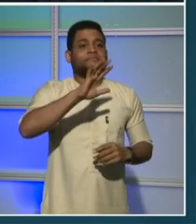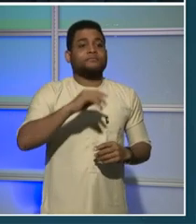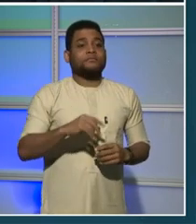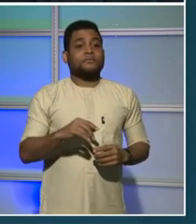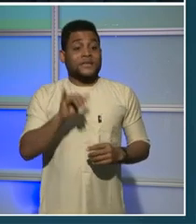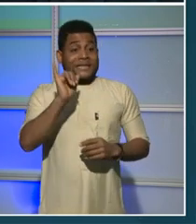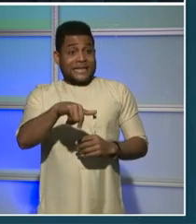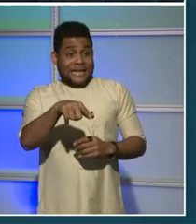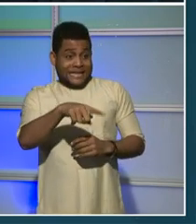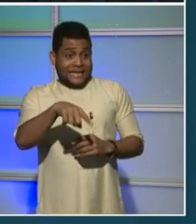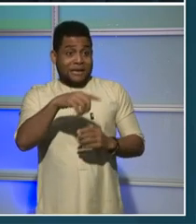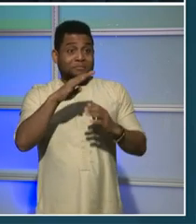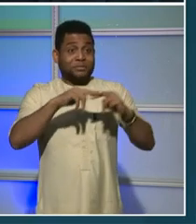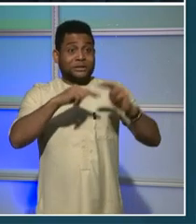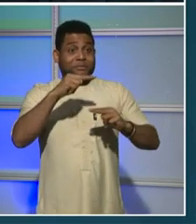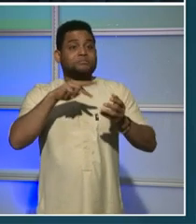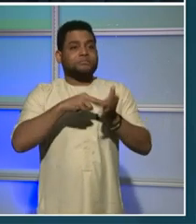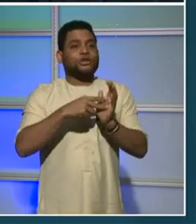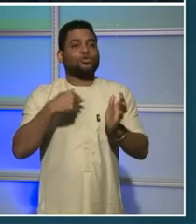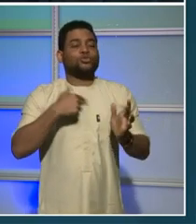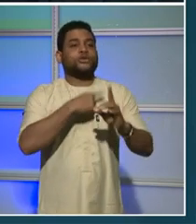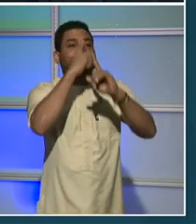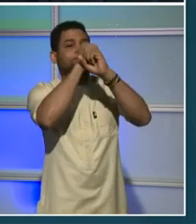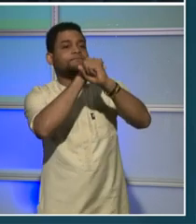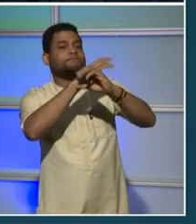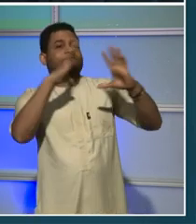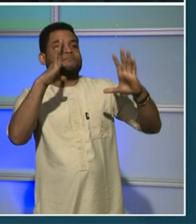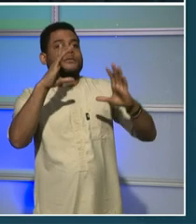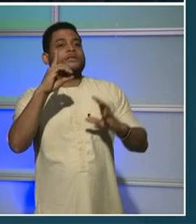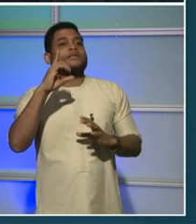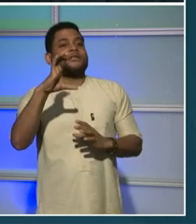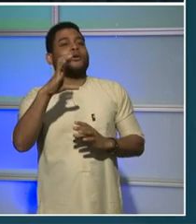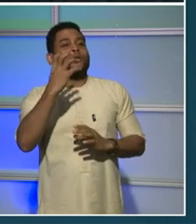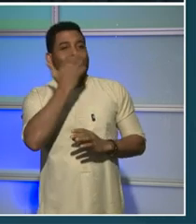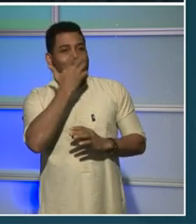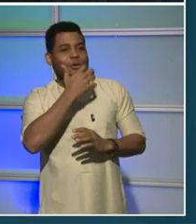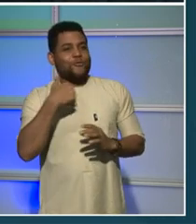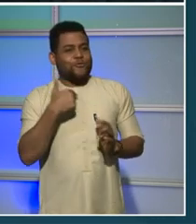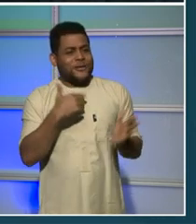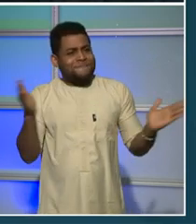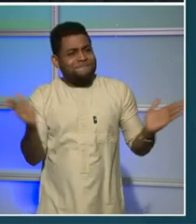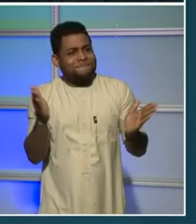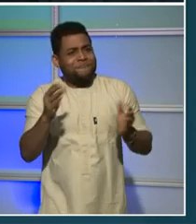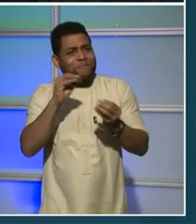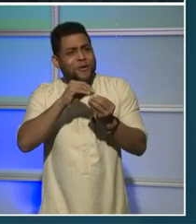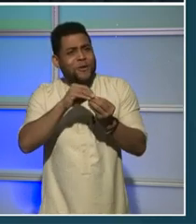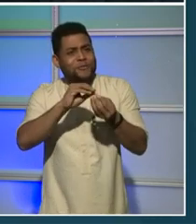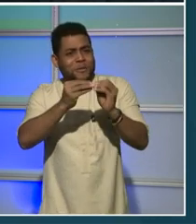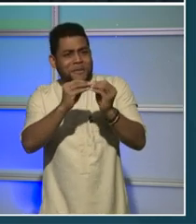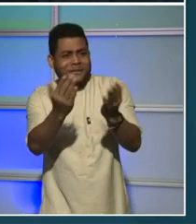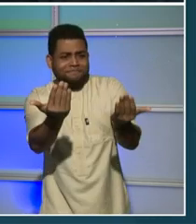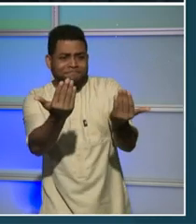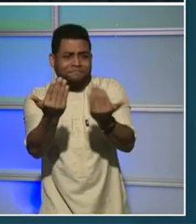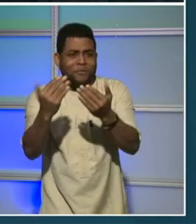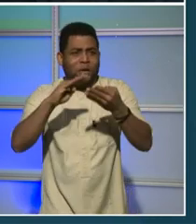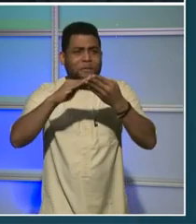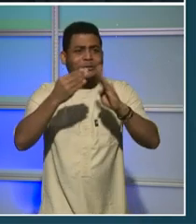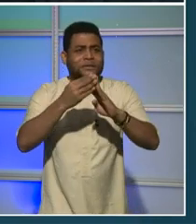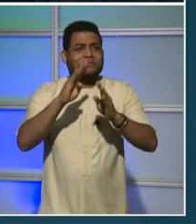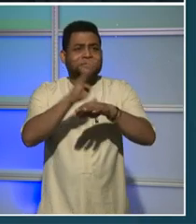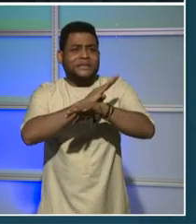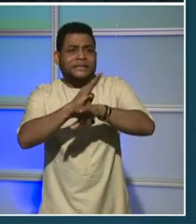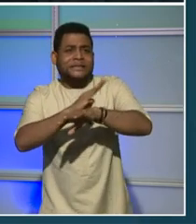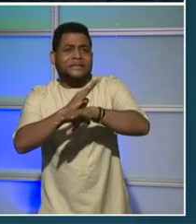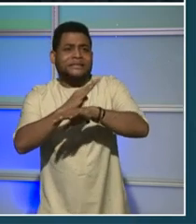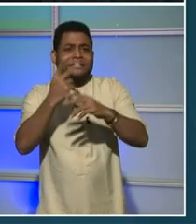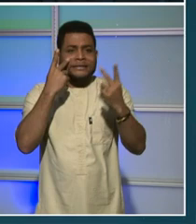reimagining Washington DC and restoring its vibrancy for our residents, visitors, and local businesses. A win-win-win